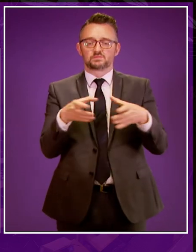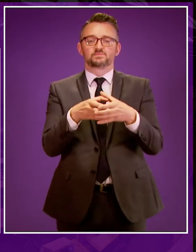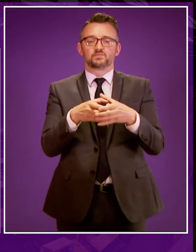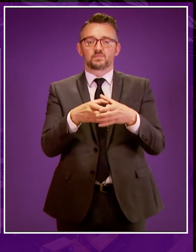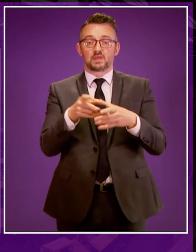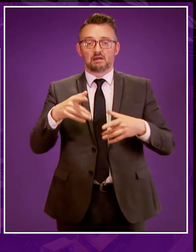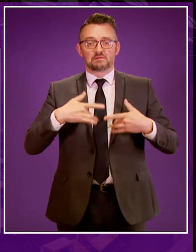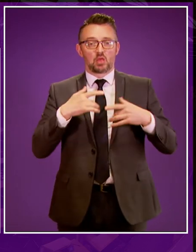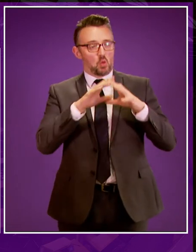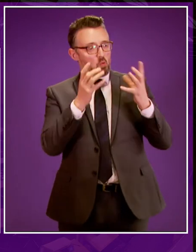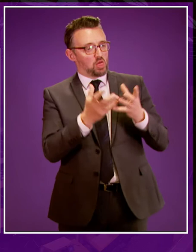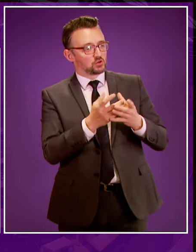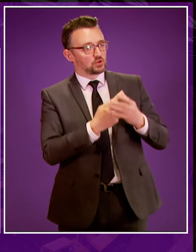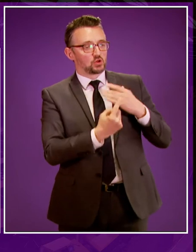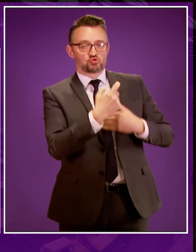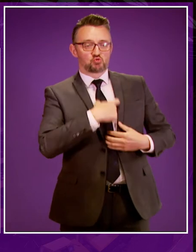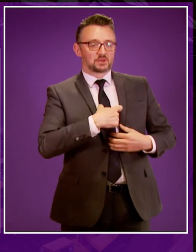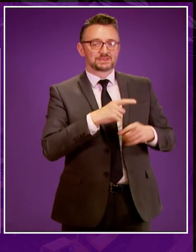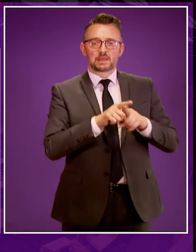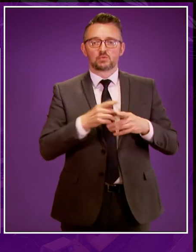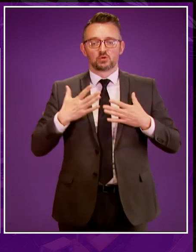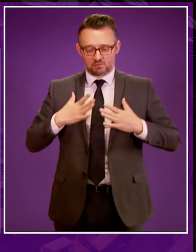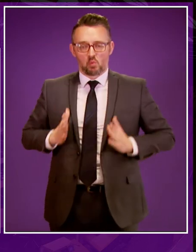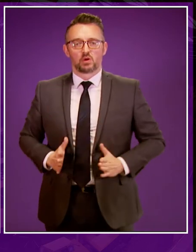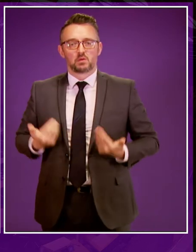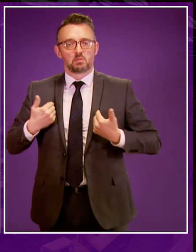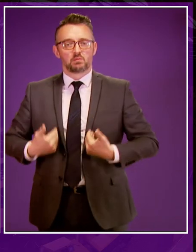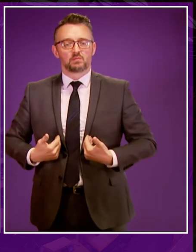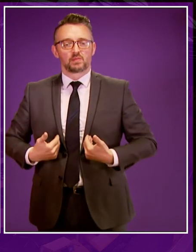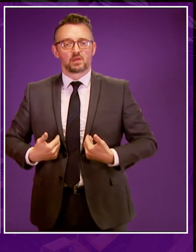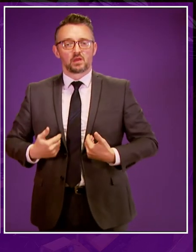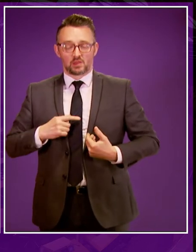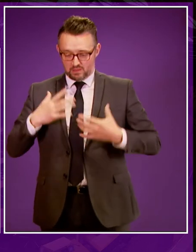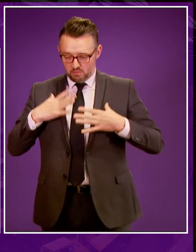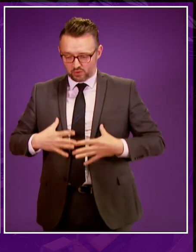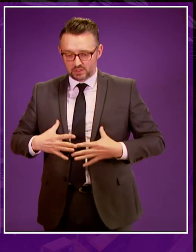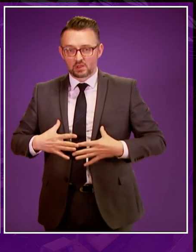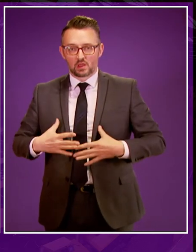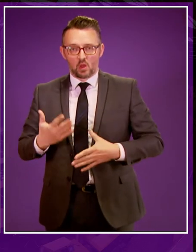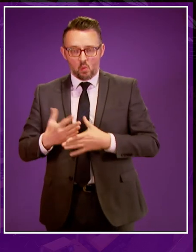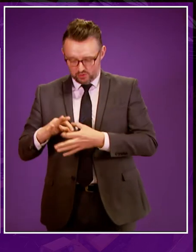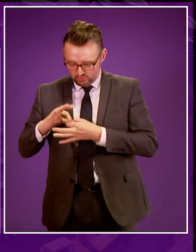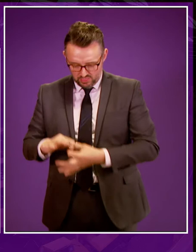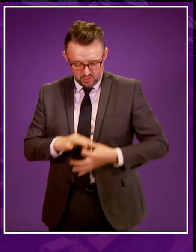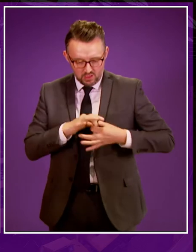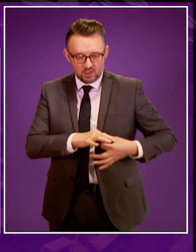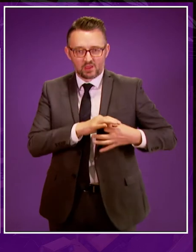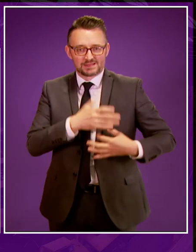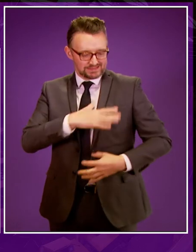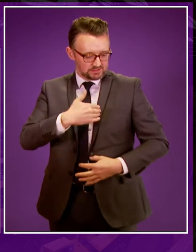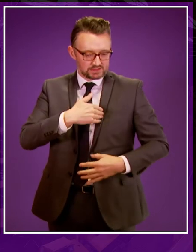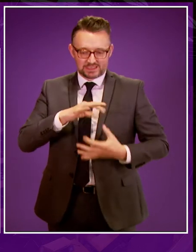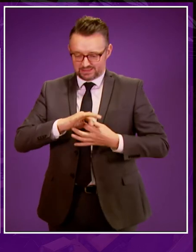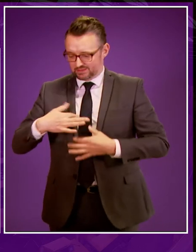compared the world of humanity to the human body, an organism whose functioning is governed by cooperation and